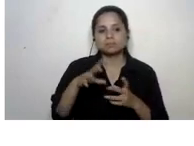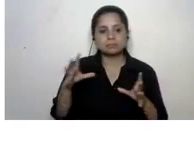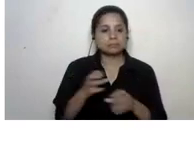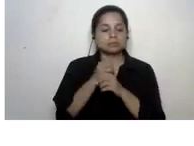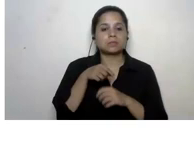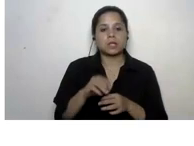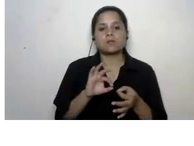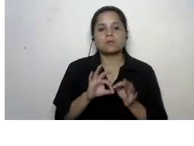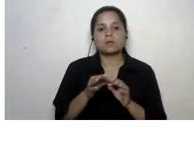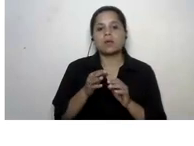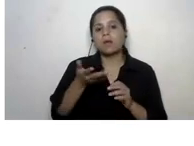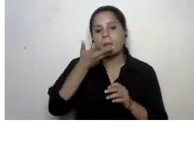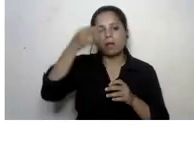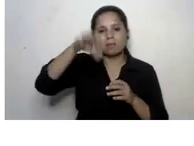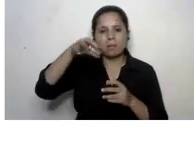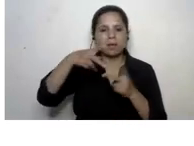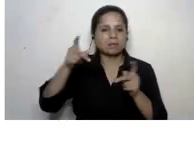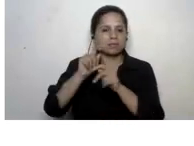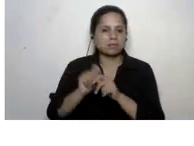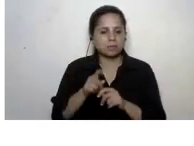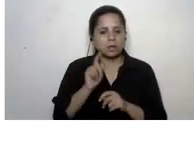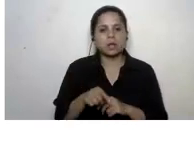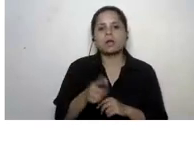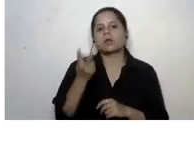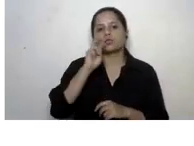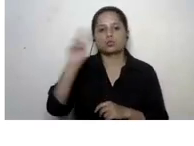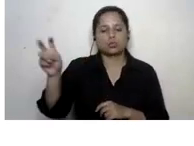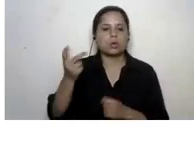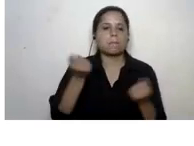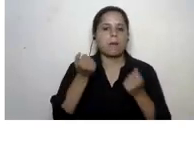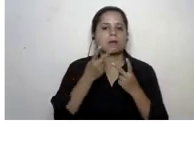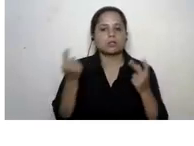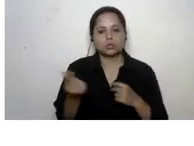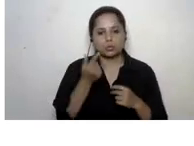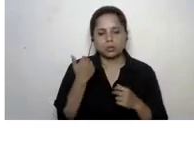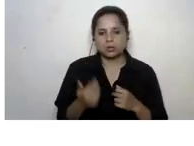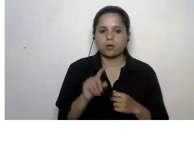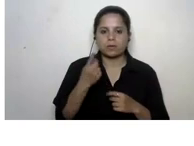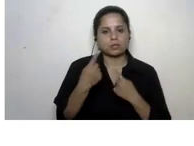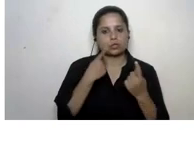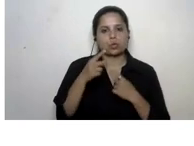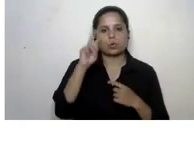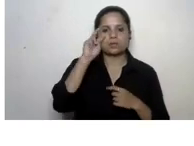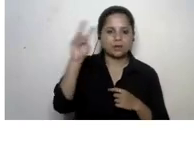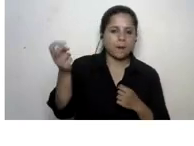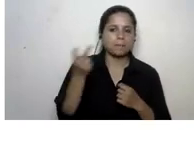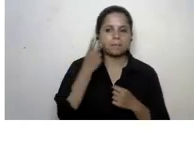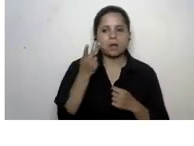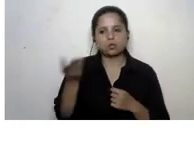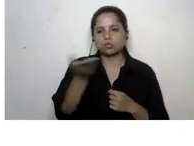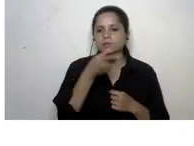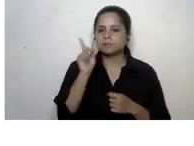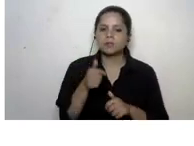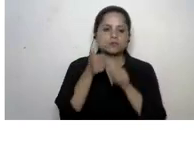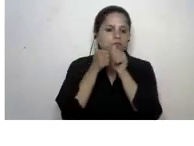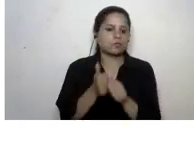home use public transport there are three different elements here so let's start with public transport i think that's something all of us need to follow